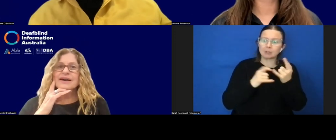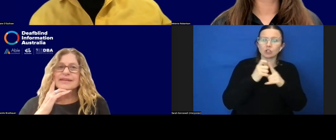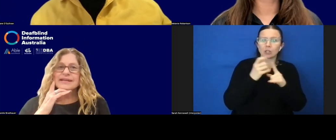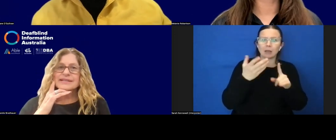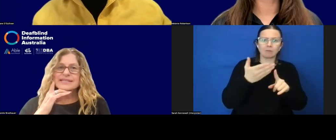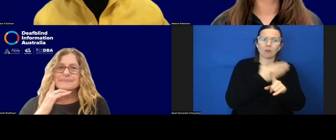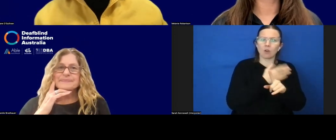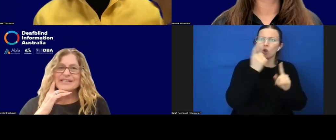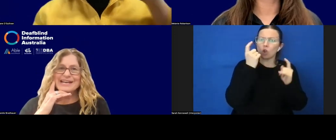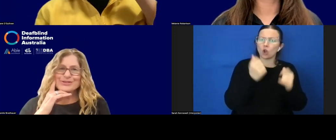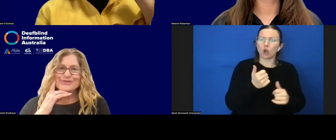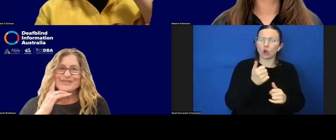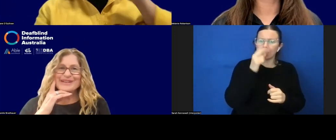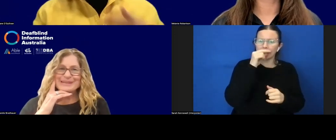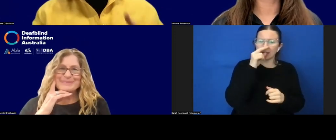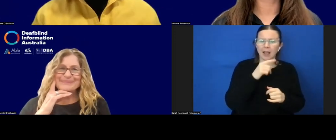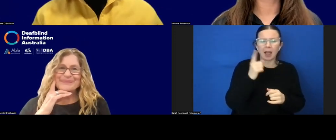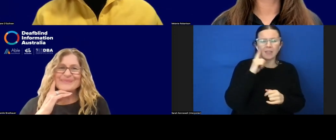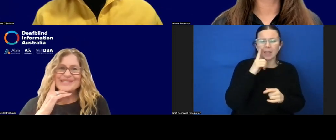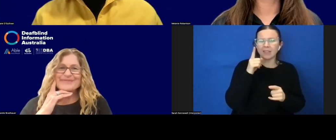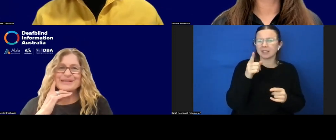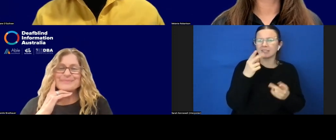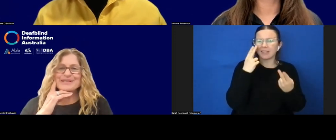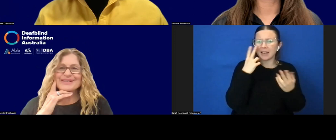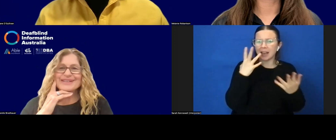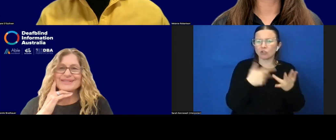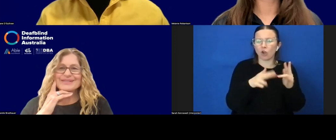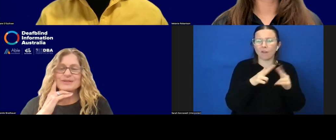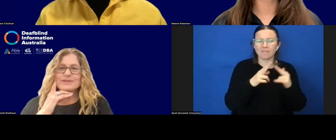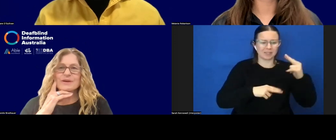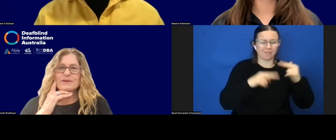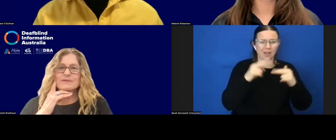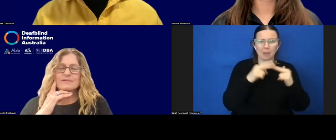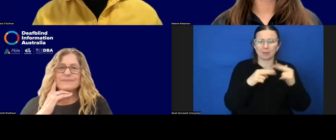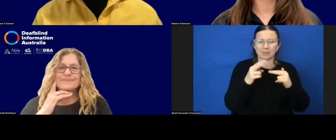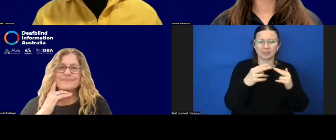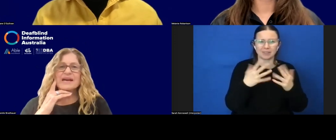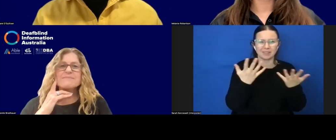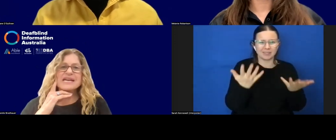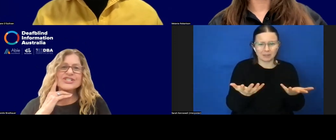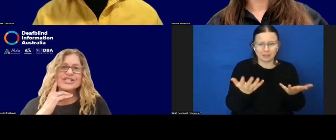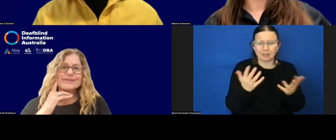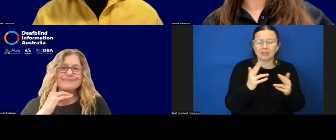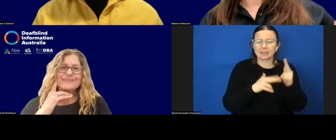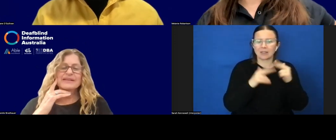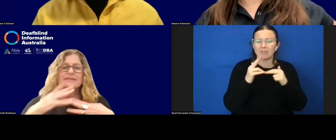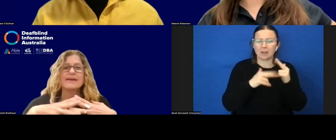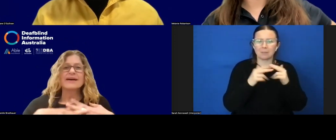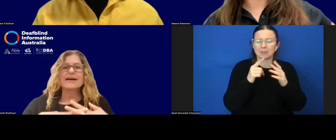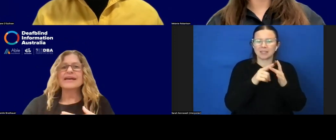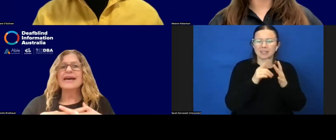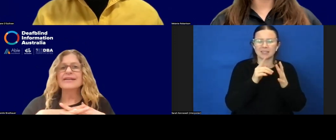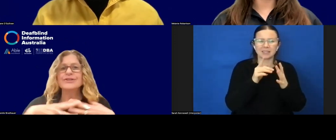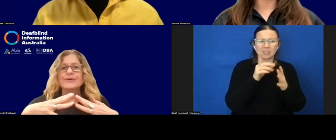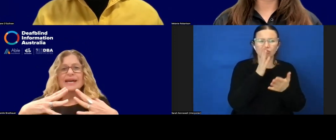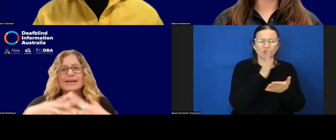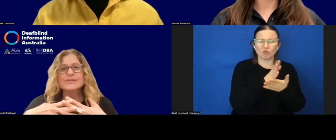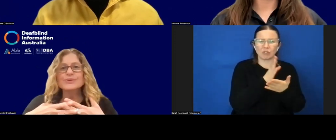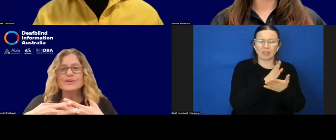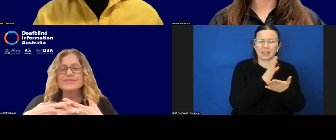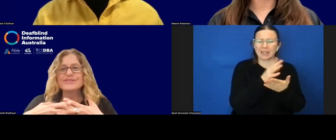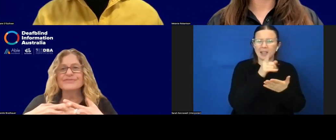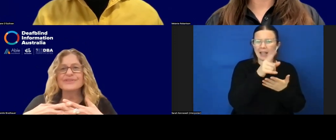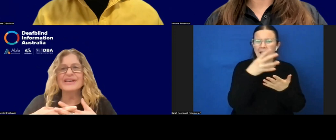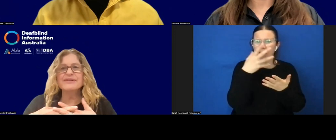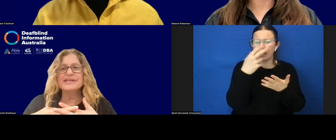I think it's the nature of development. Development is so enmeshed, you know, it